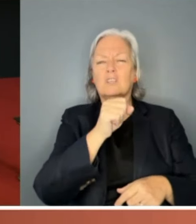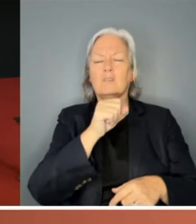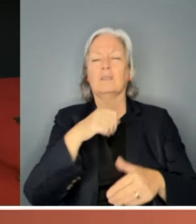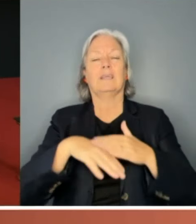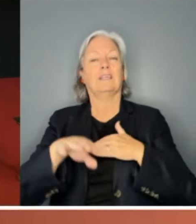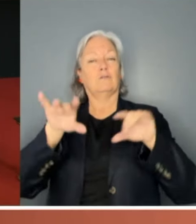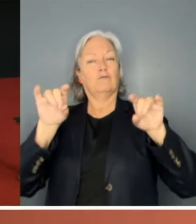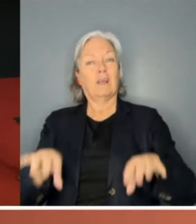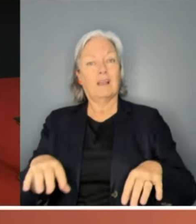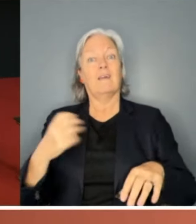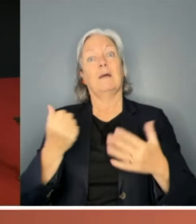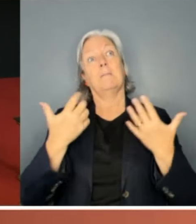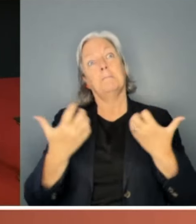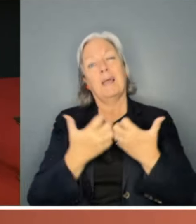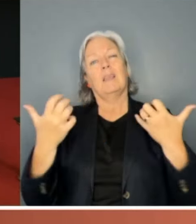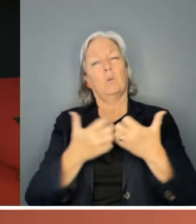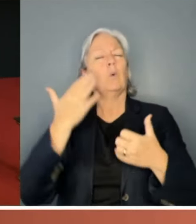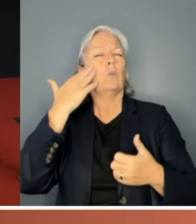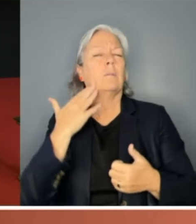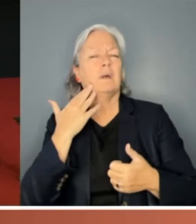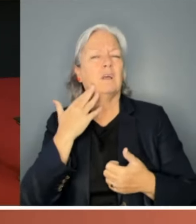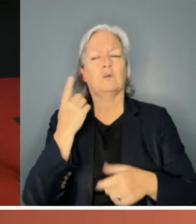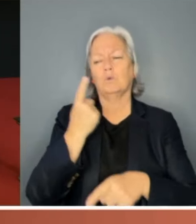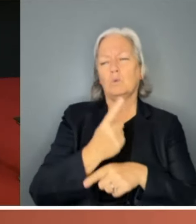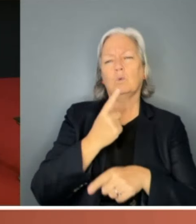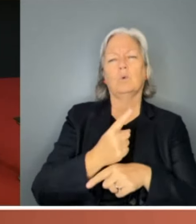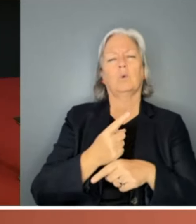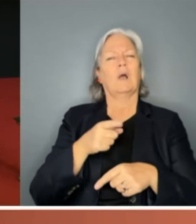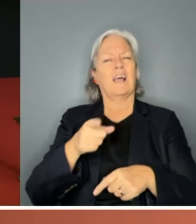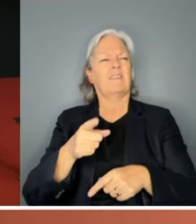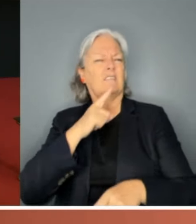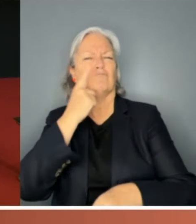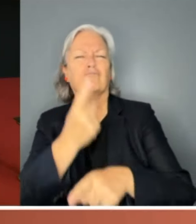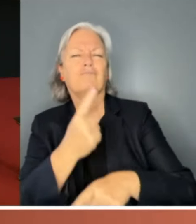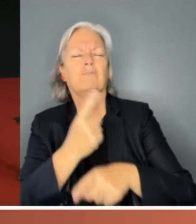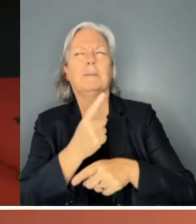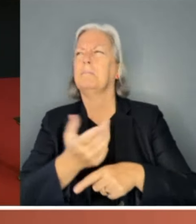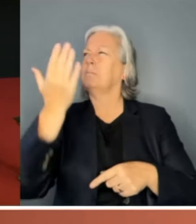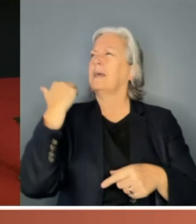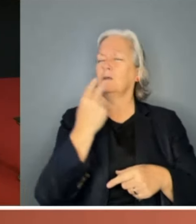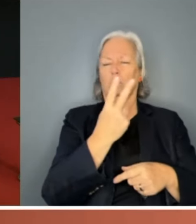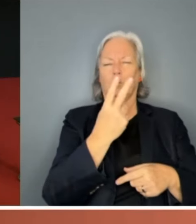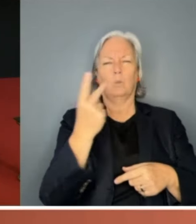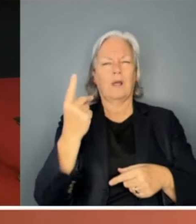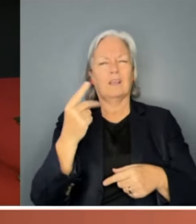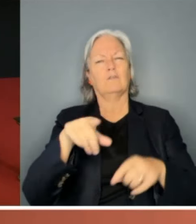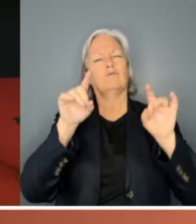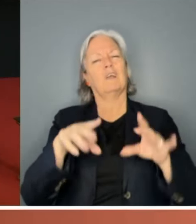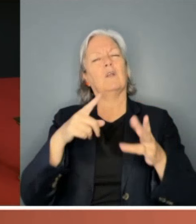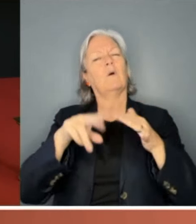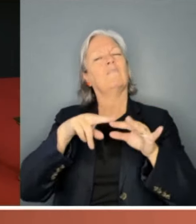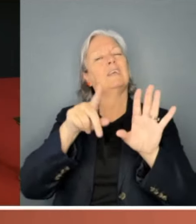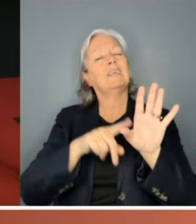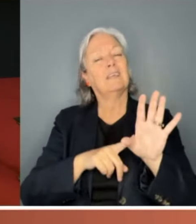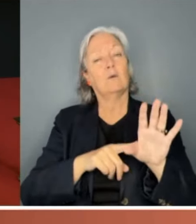so many women speak up, use their voices. Going back to 2021, the Australian of the Year, that year, every Australian